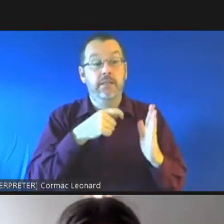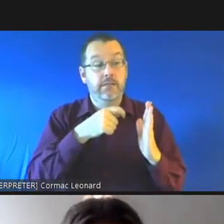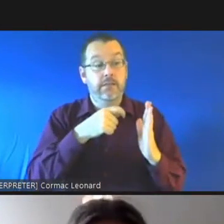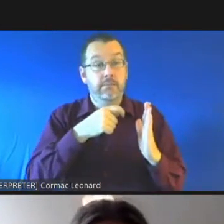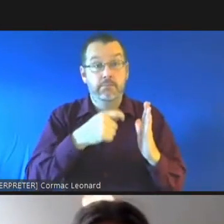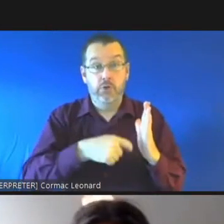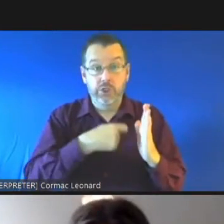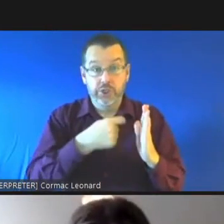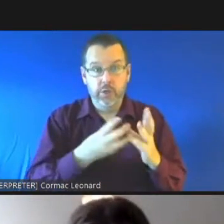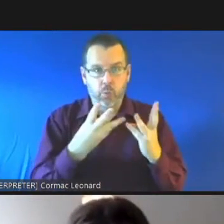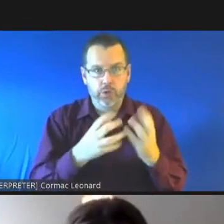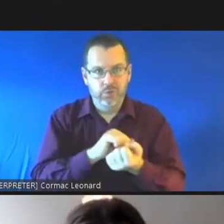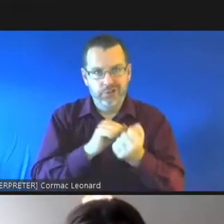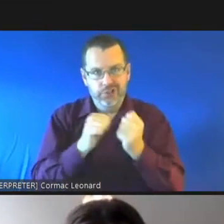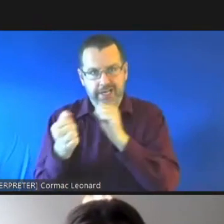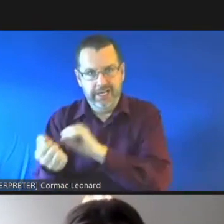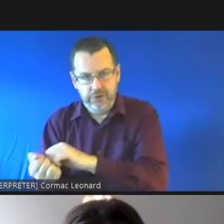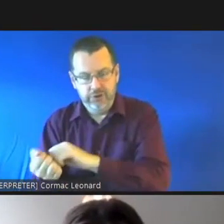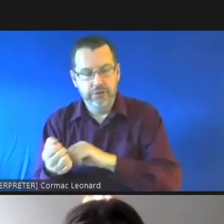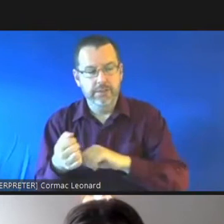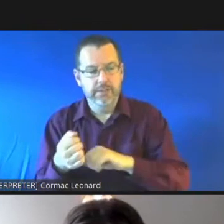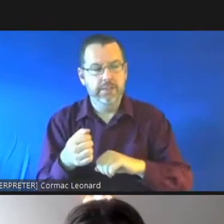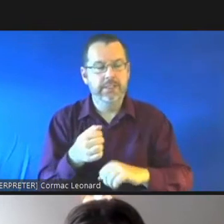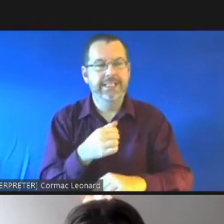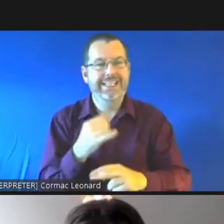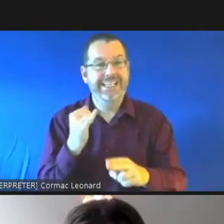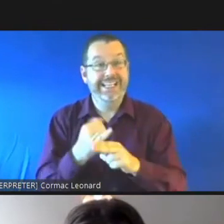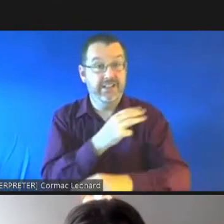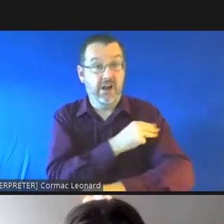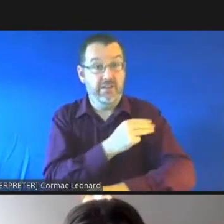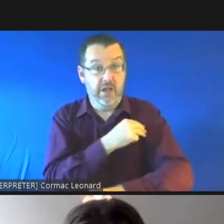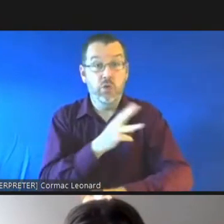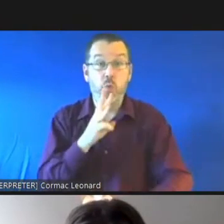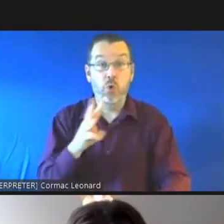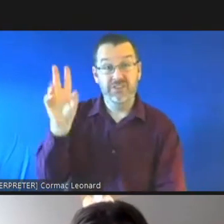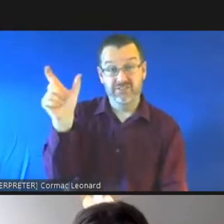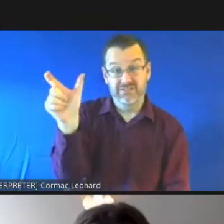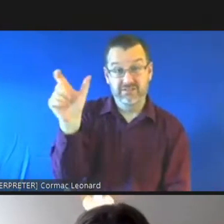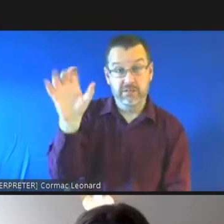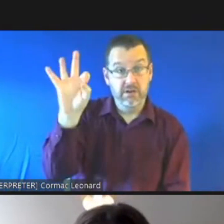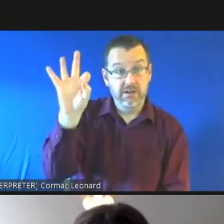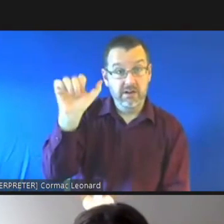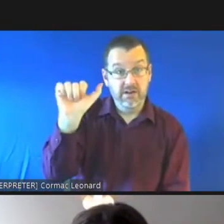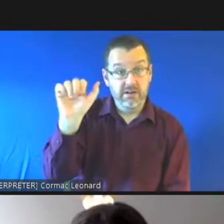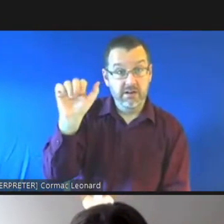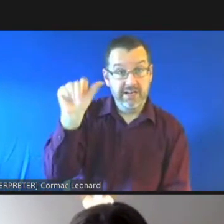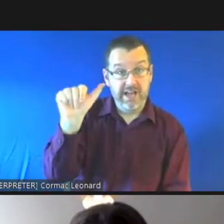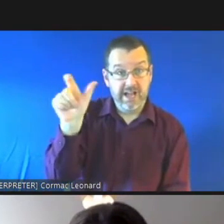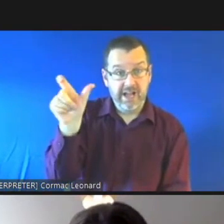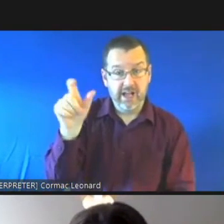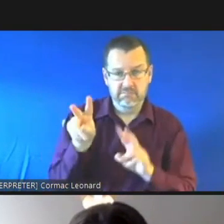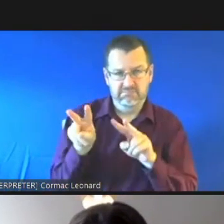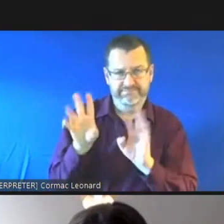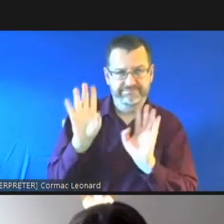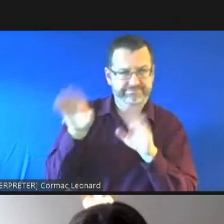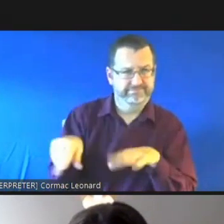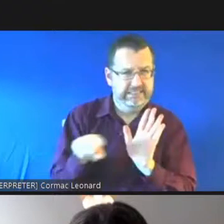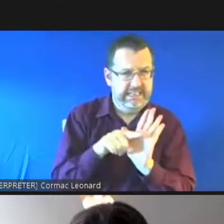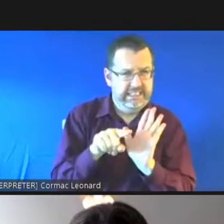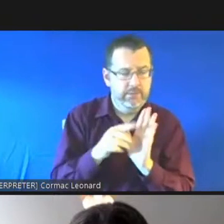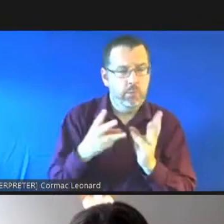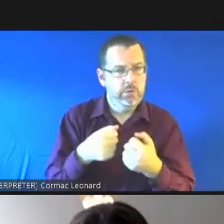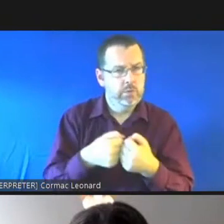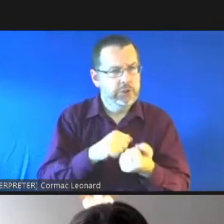a view even from which on garda shea kona that the word garda is stigmatizing and rebranded something else and expanding the